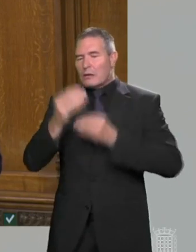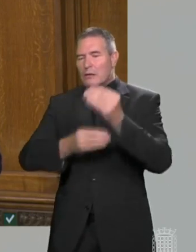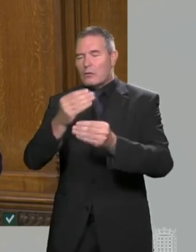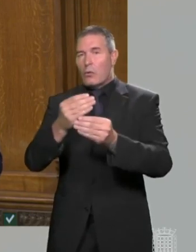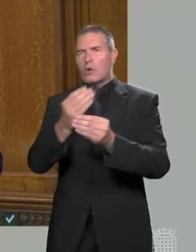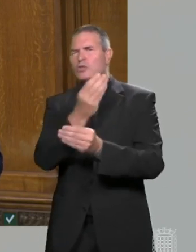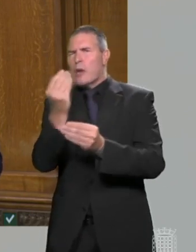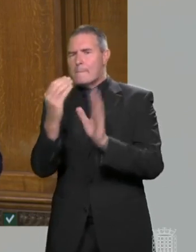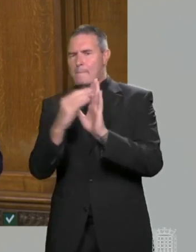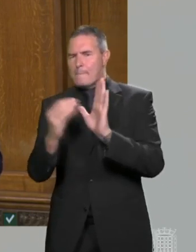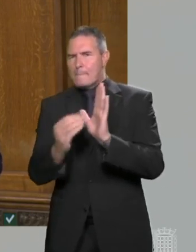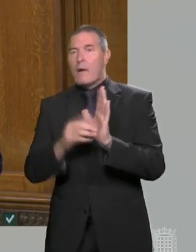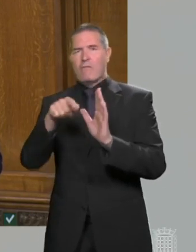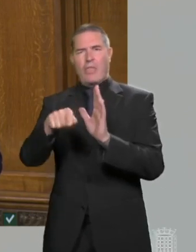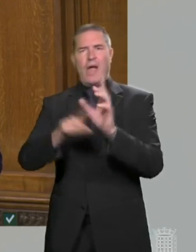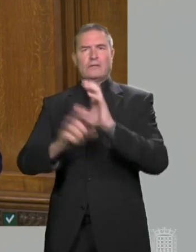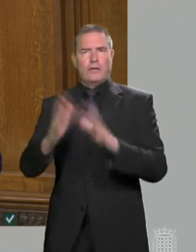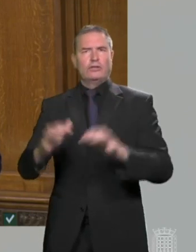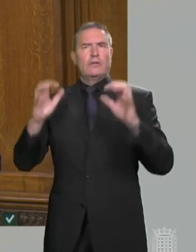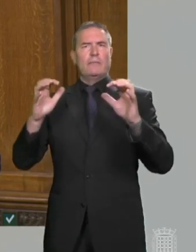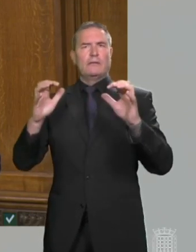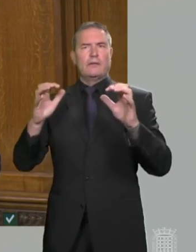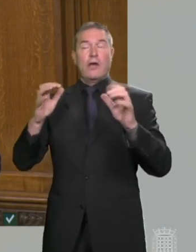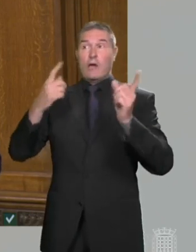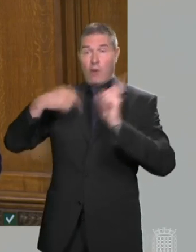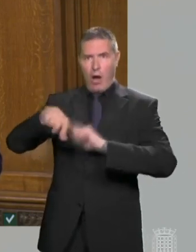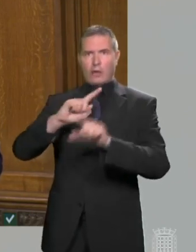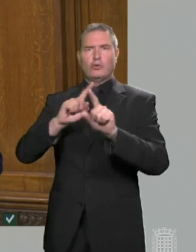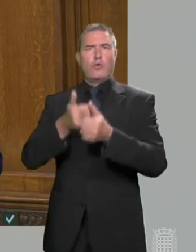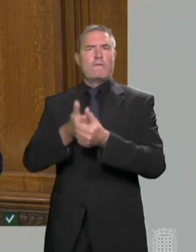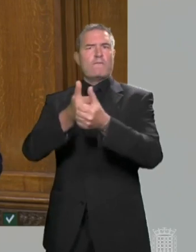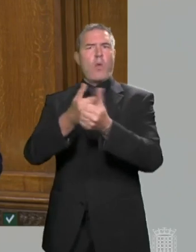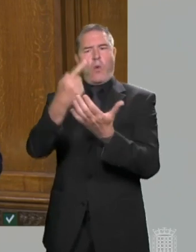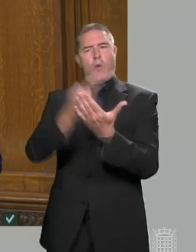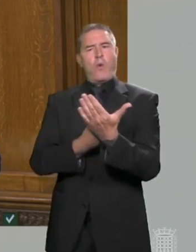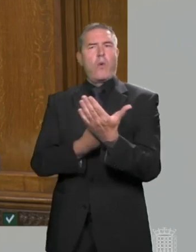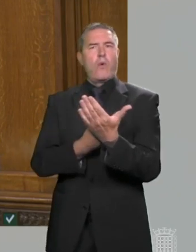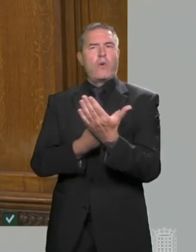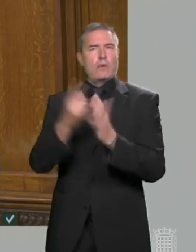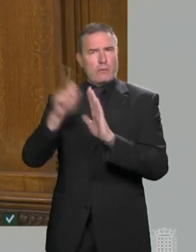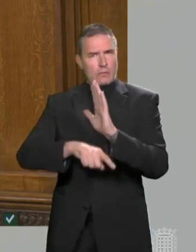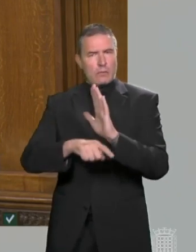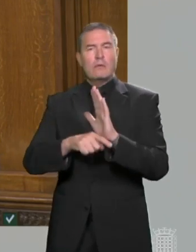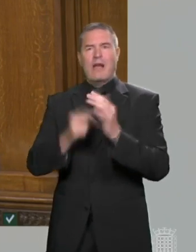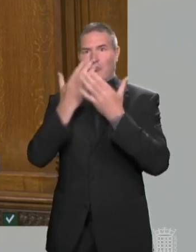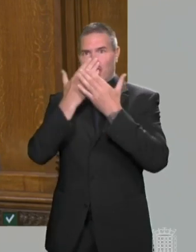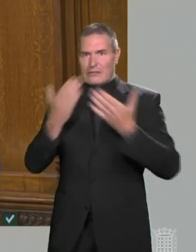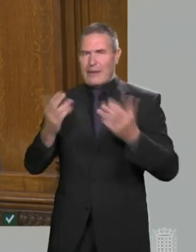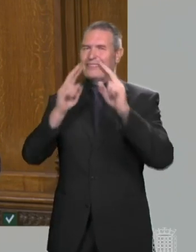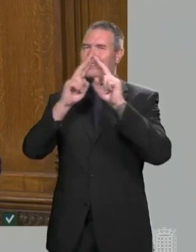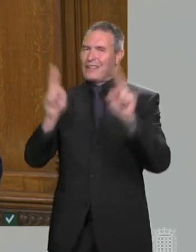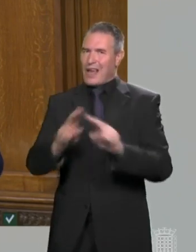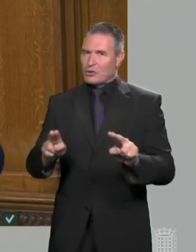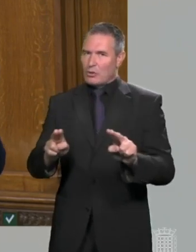part of the agenda of the summit, which calls for us to work to uphold the rule of law and respect for an international rules-based